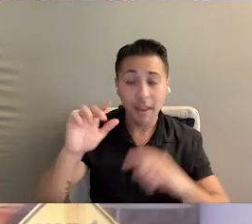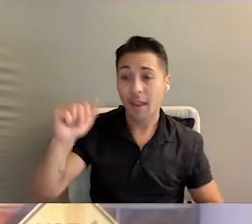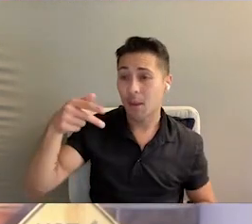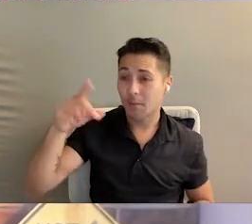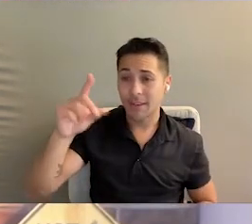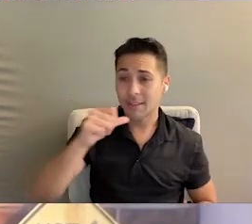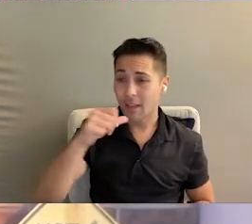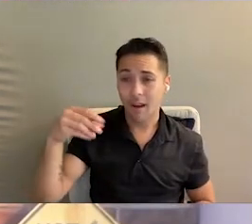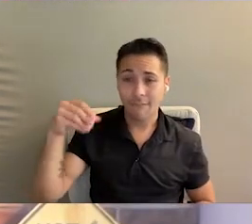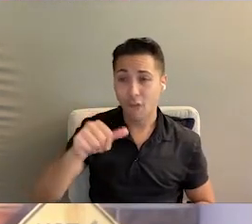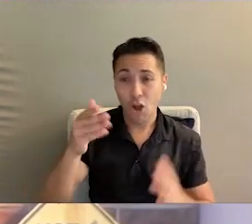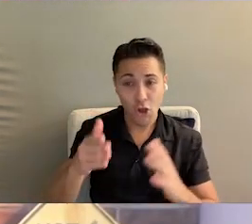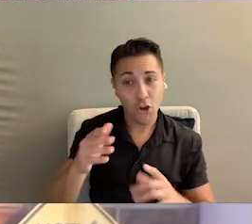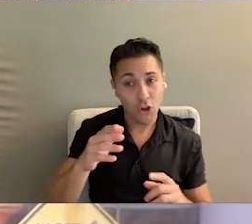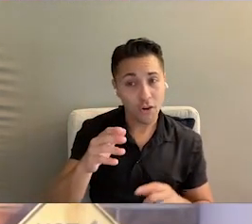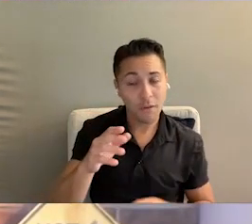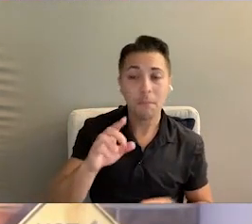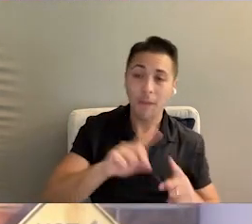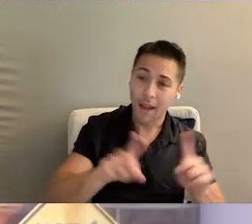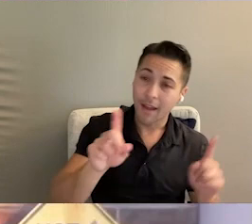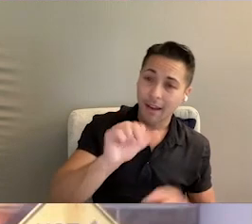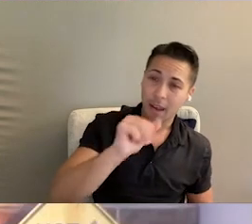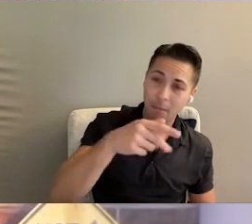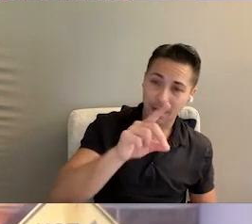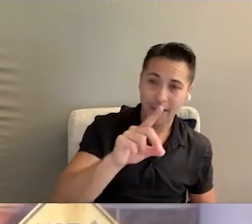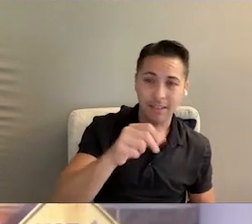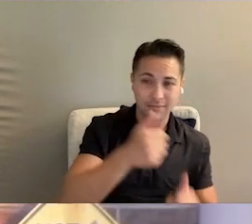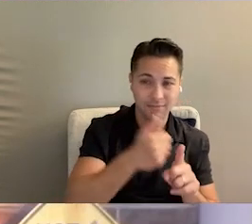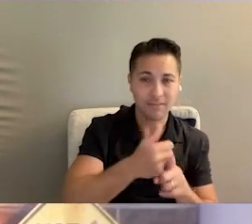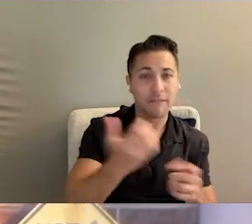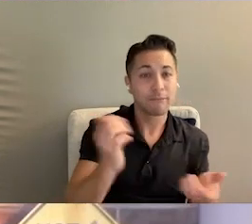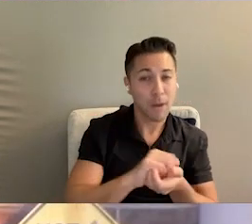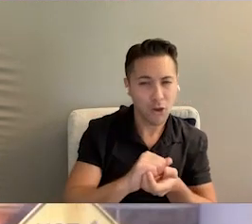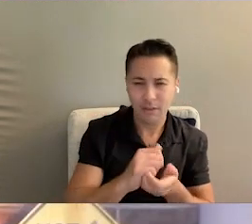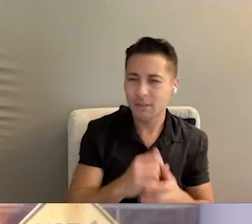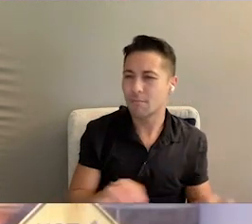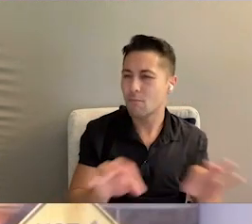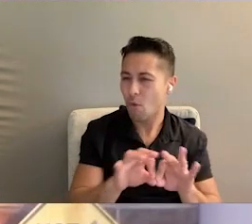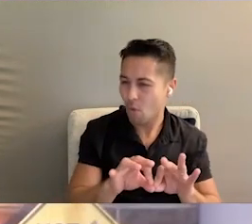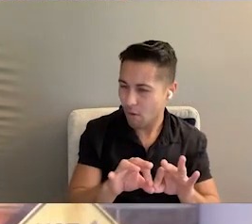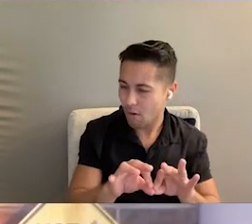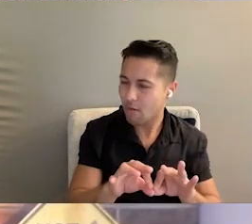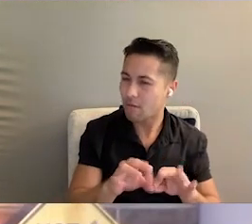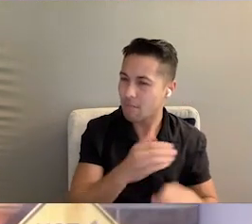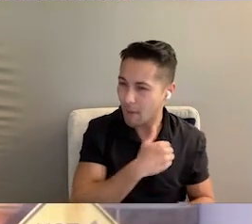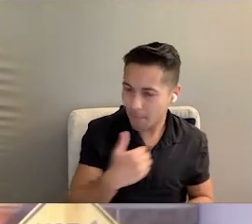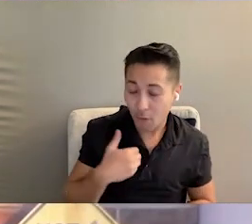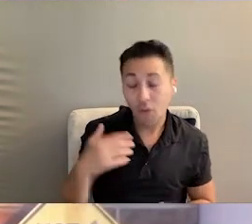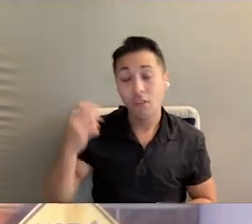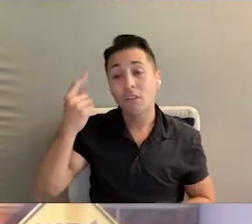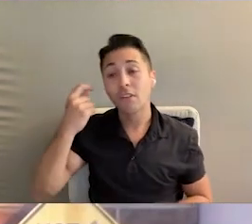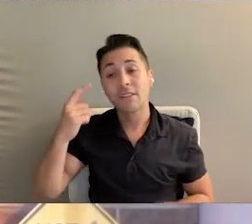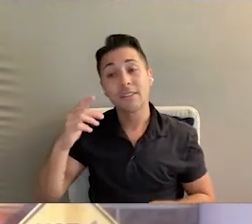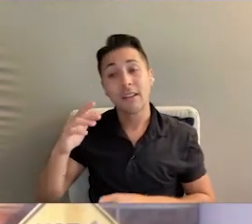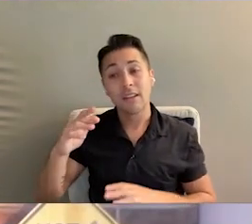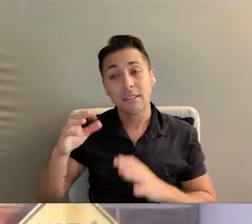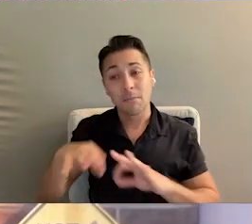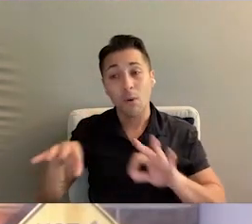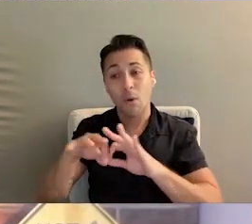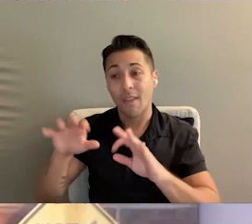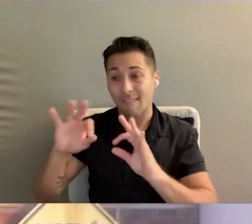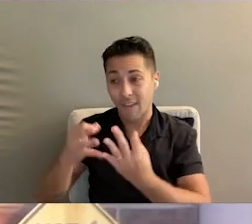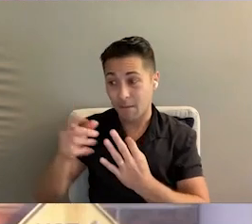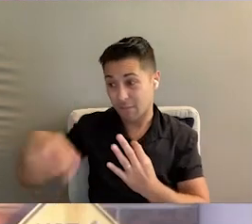APD is not a funder of those programs, but APD is a partner and an important player in that. And children, it's important that